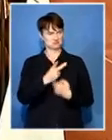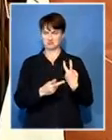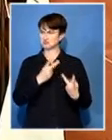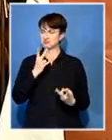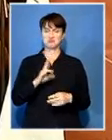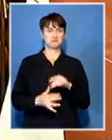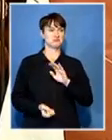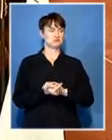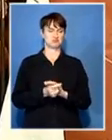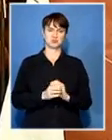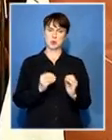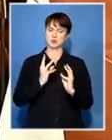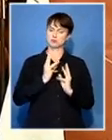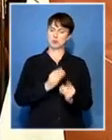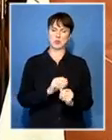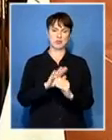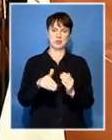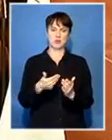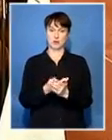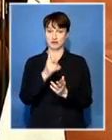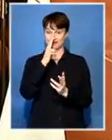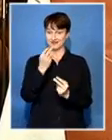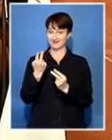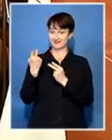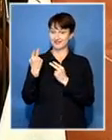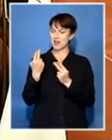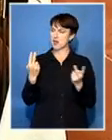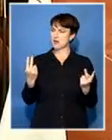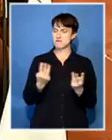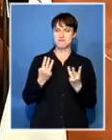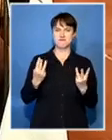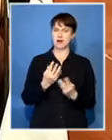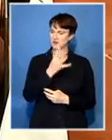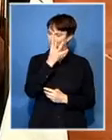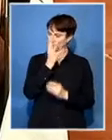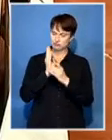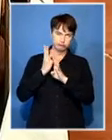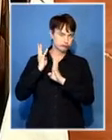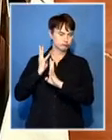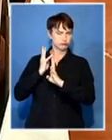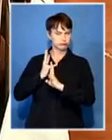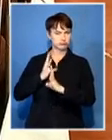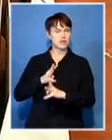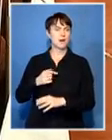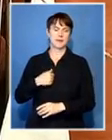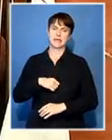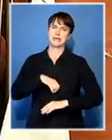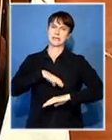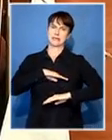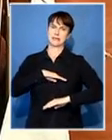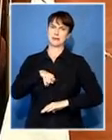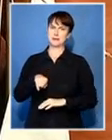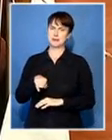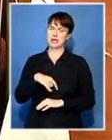everything and things are running smoothly and as you see behind me a steady queue of voters here in silver town which is good news because these are the